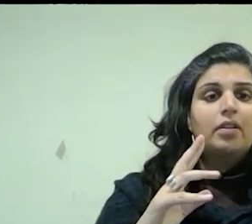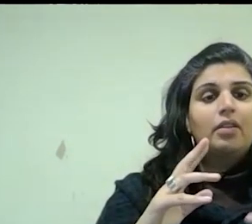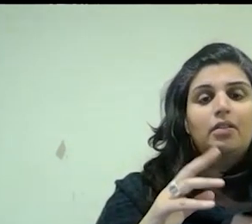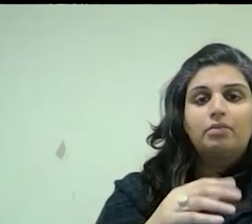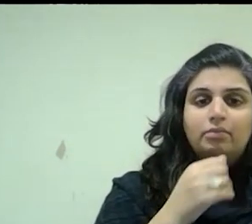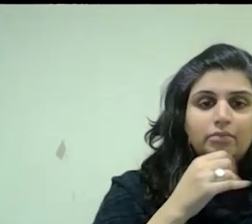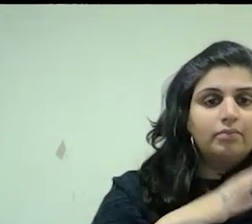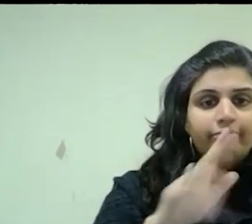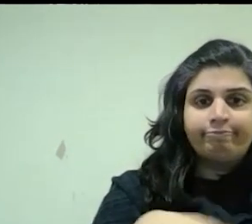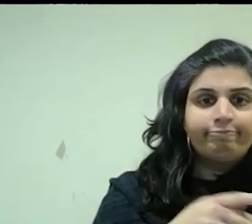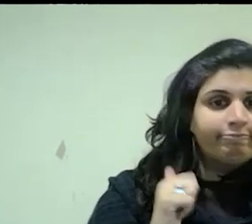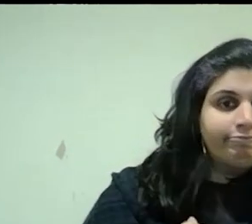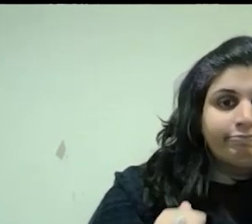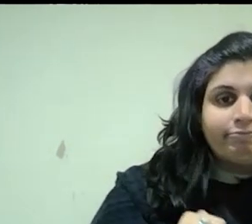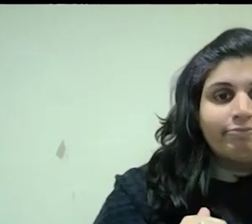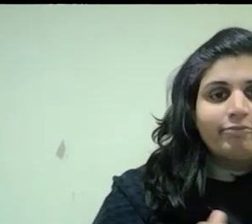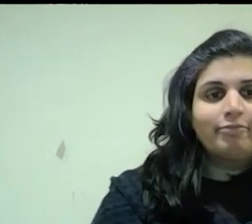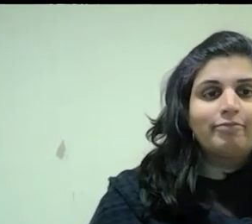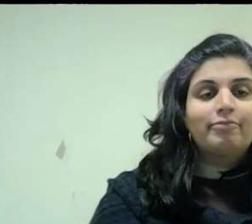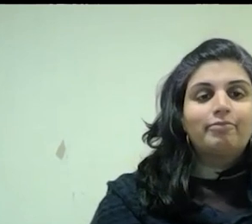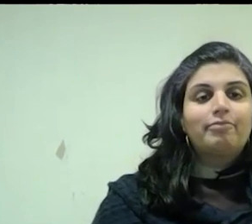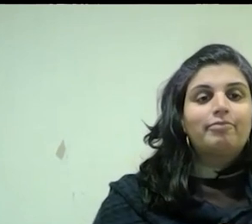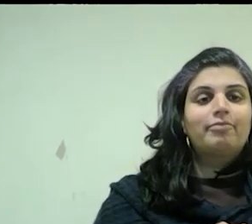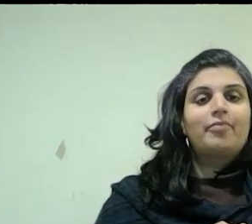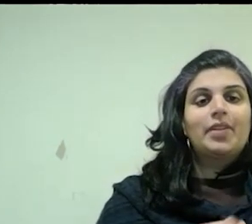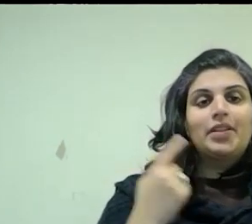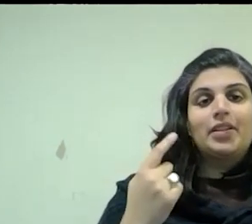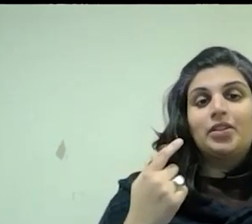drama in a way in the works of the plays of someone like Ibsen.